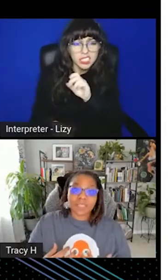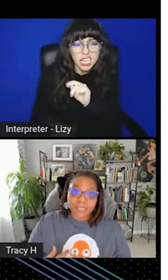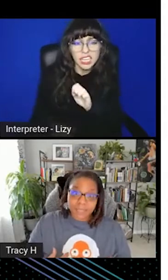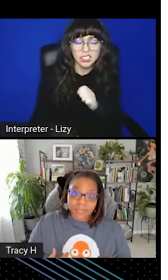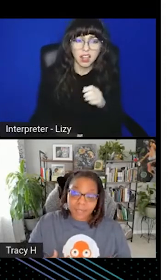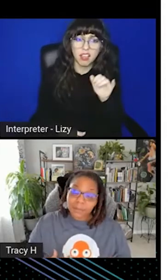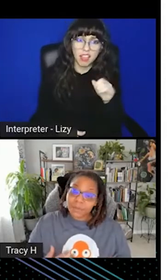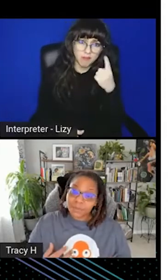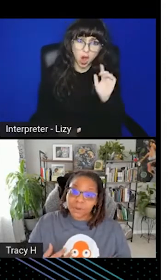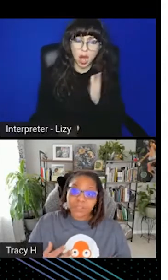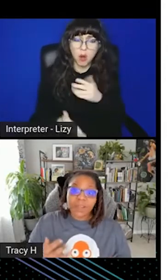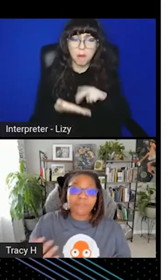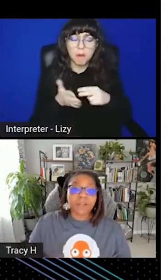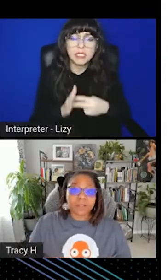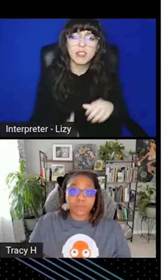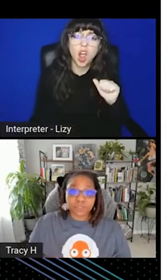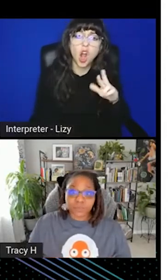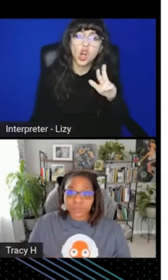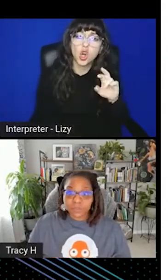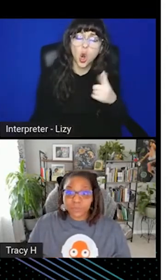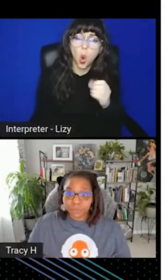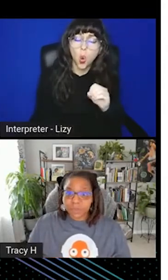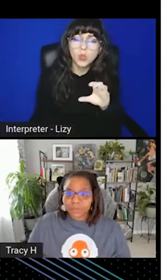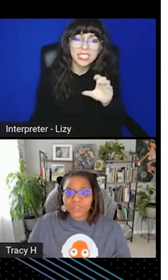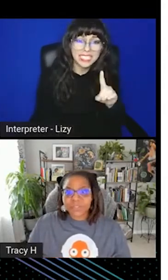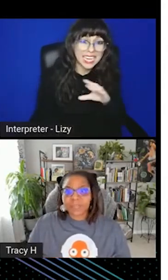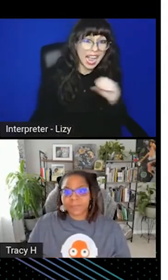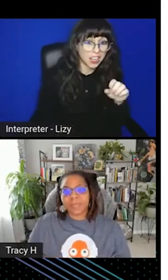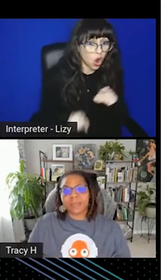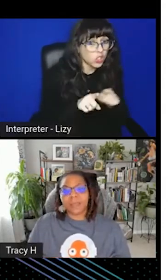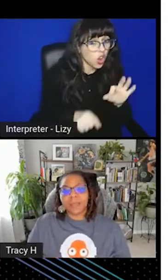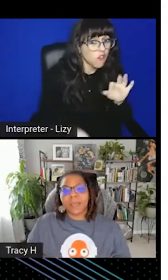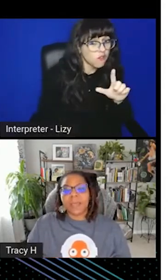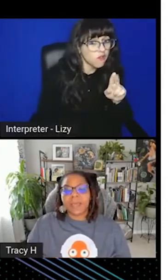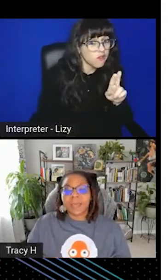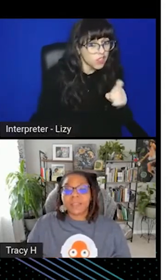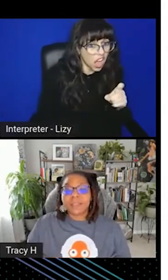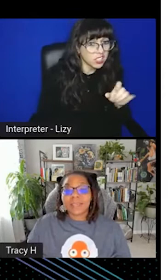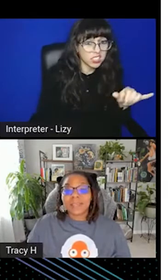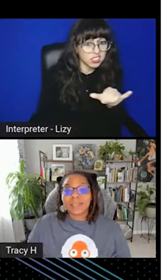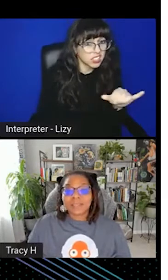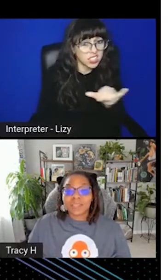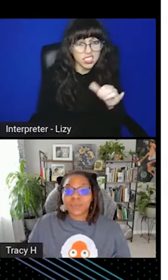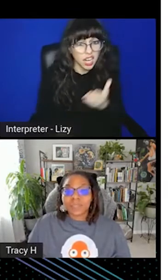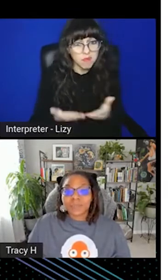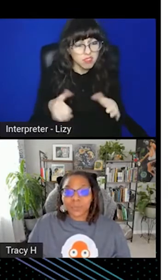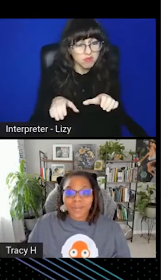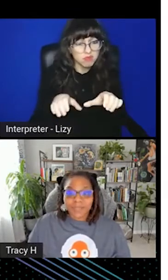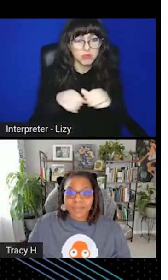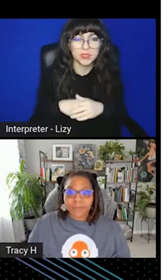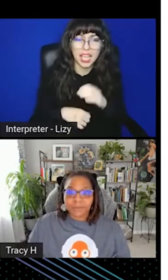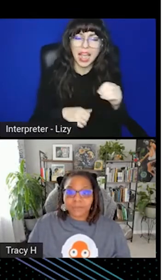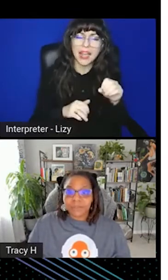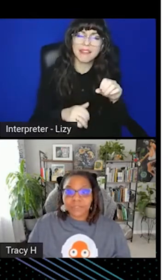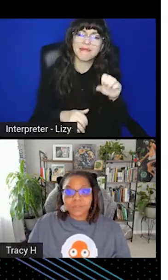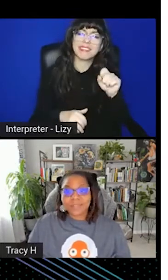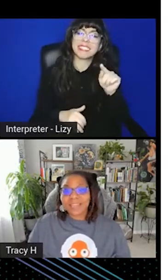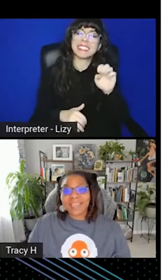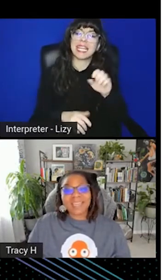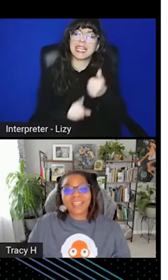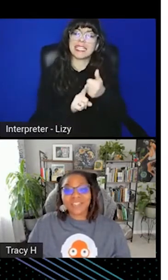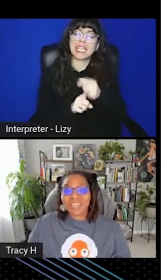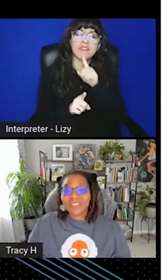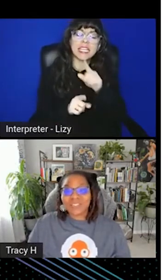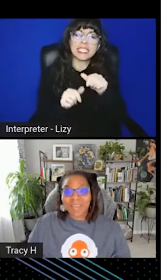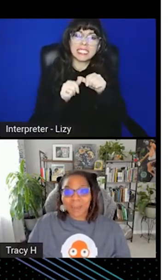Argo CD, but you also have flux, which would do pretty much the same thing. And the state is continuously reconciled. So this means that